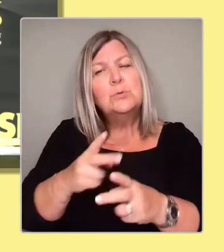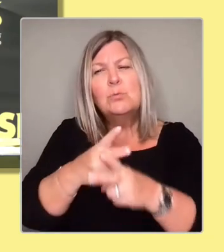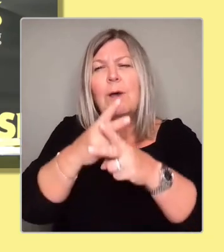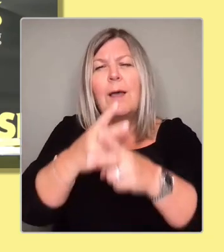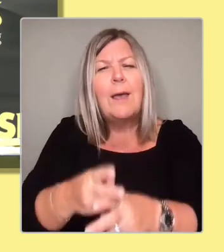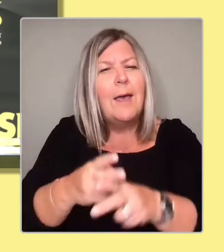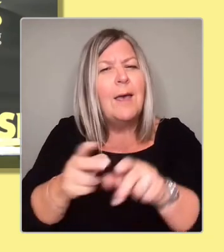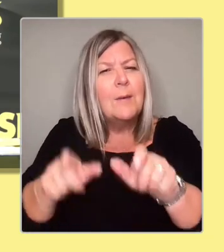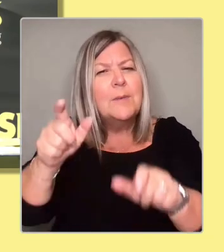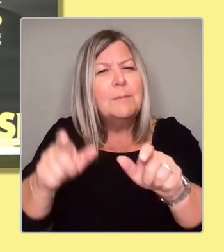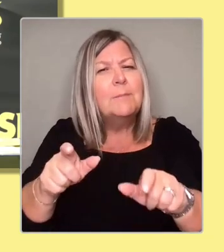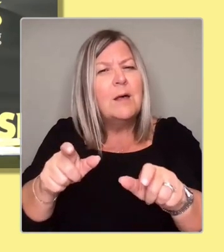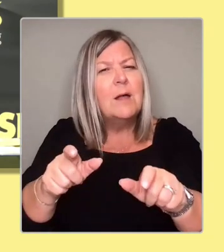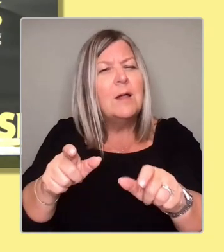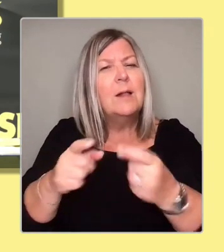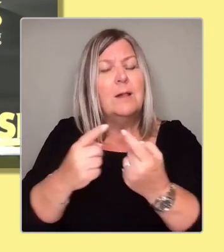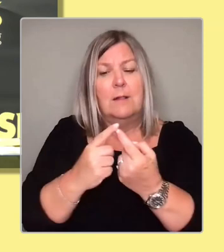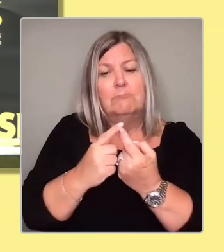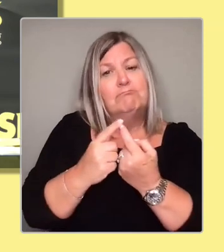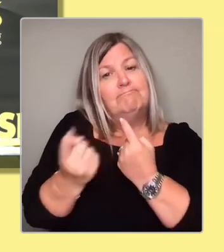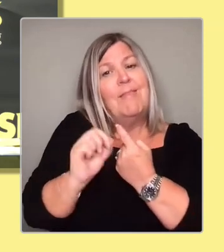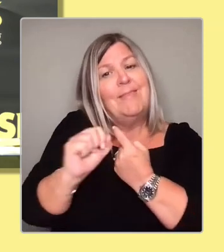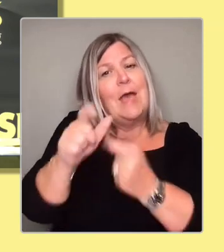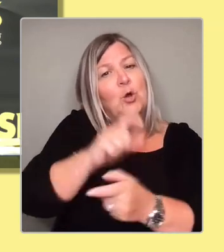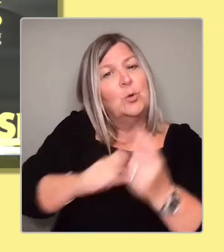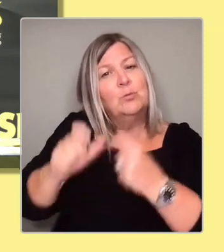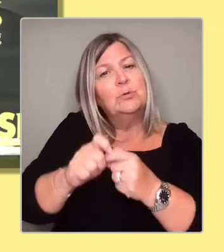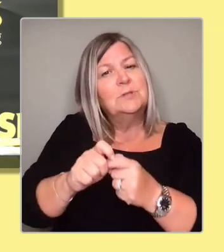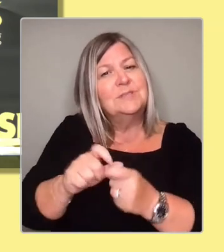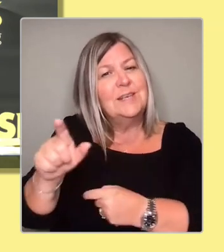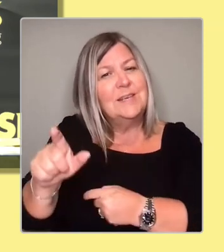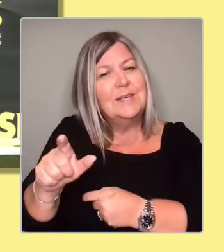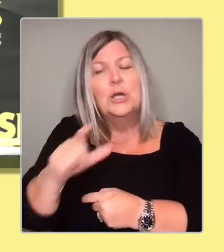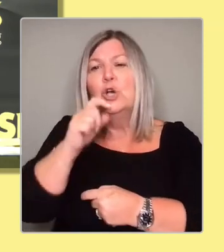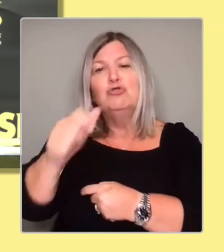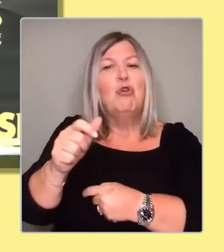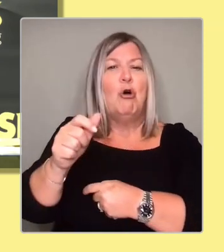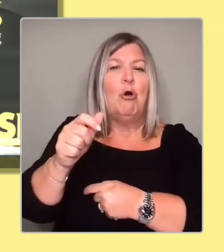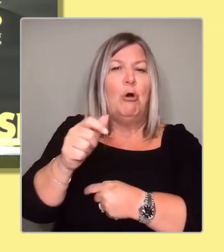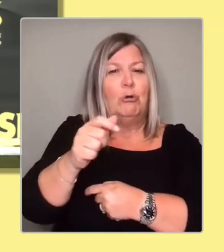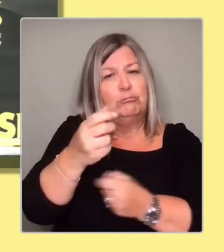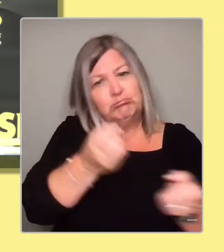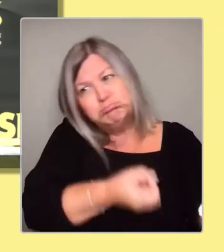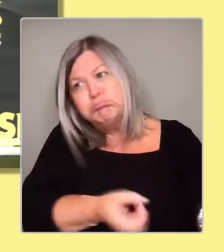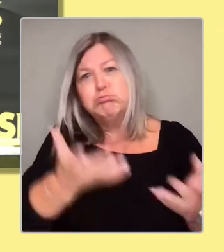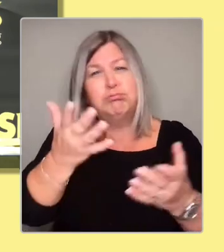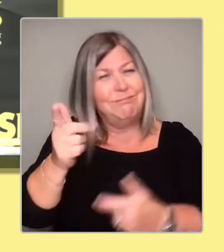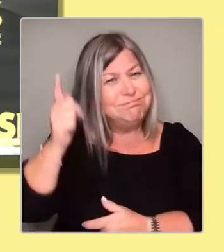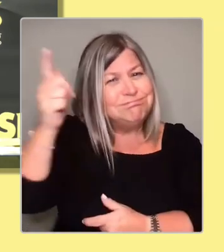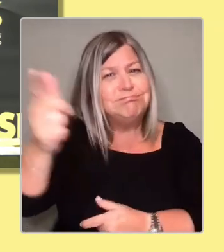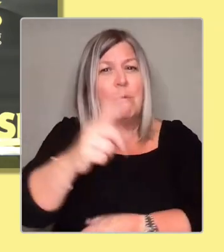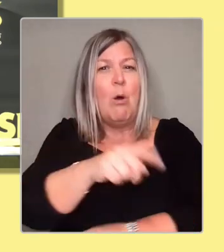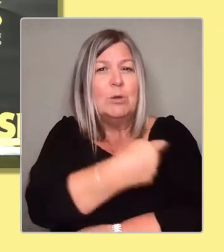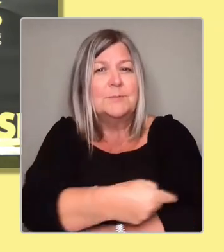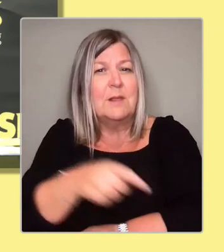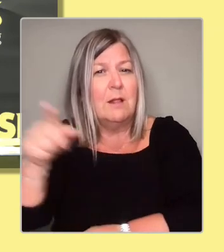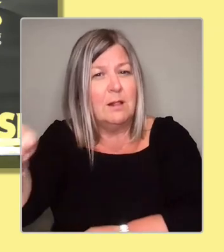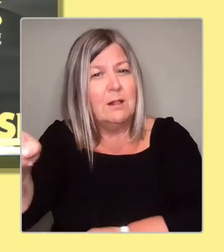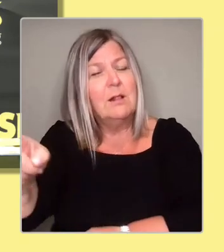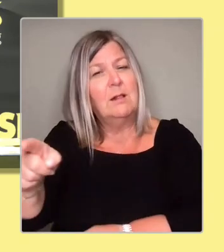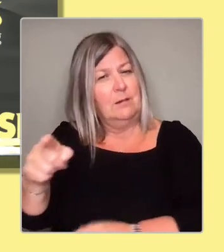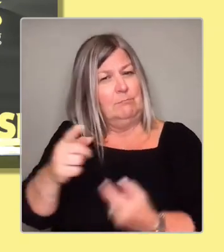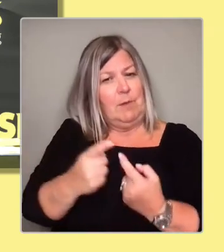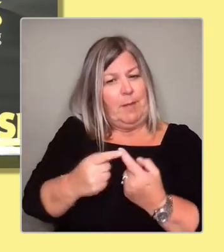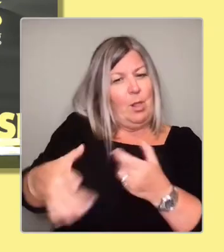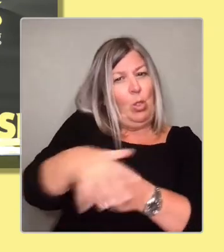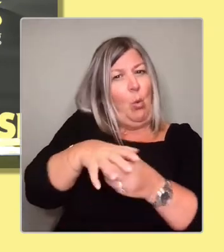communities are, rather than using the acute hospitals all the time. I think that's, there's, but I'll set out an NHS plan in the